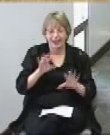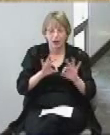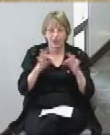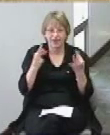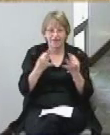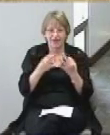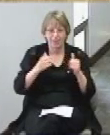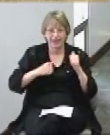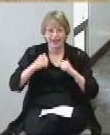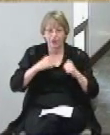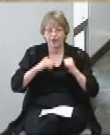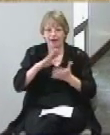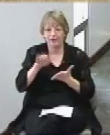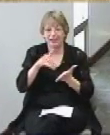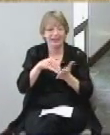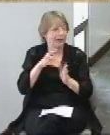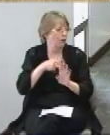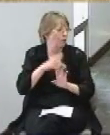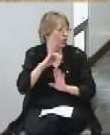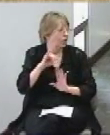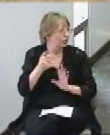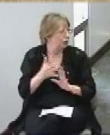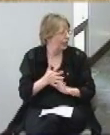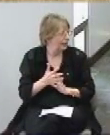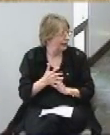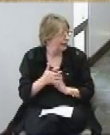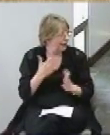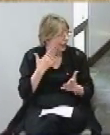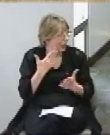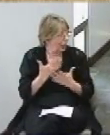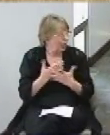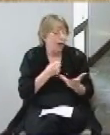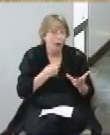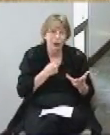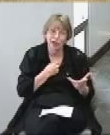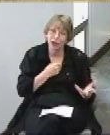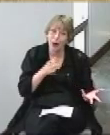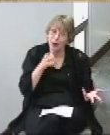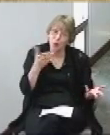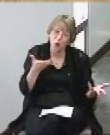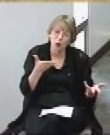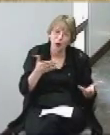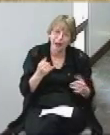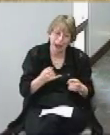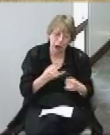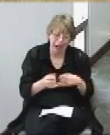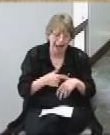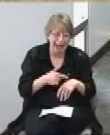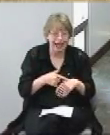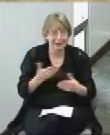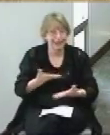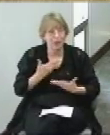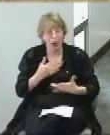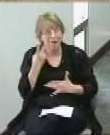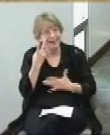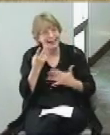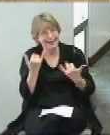Center project good we're sorry we missed you last time and are glad you could come back it's alright